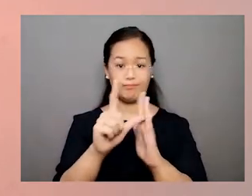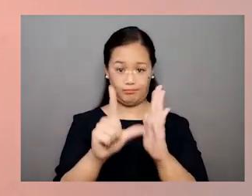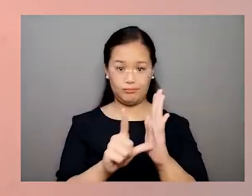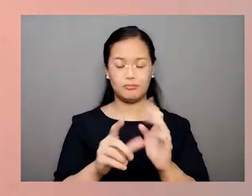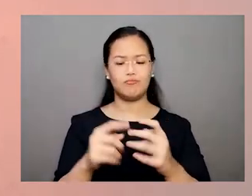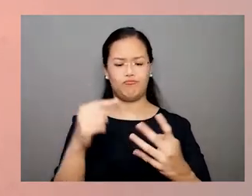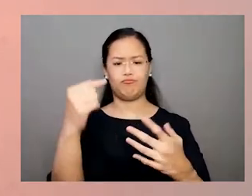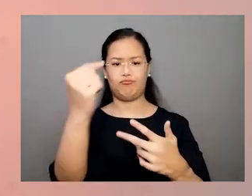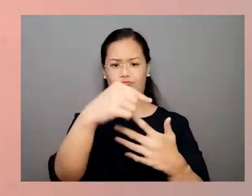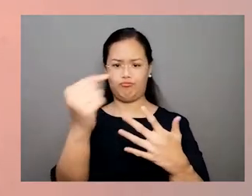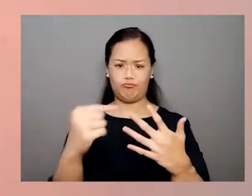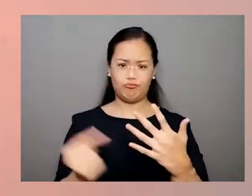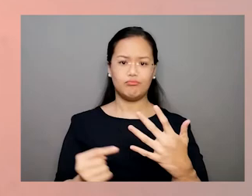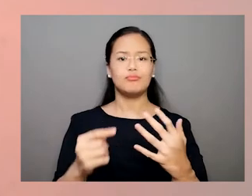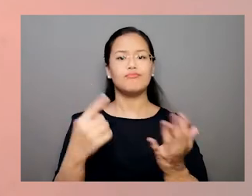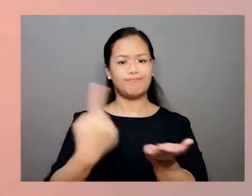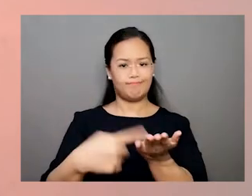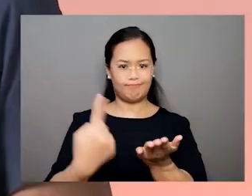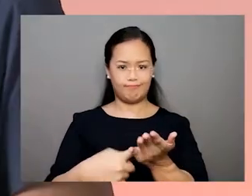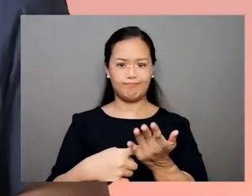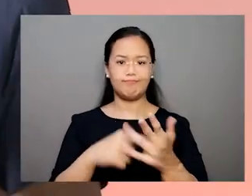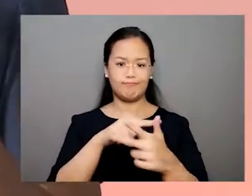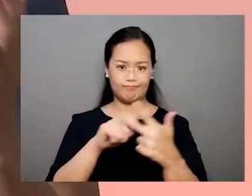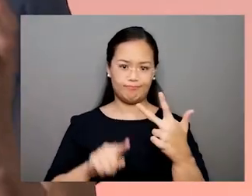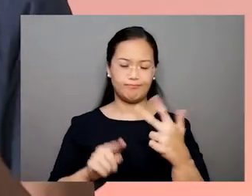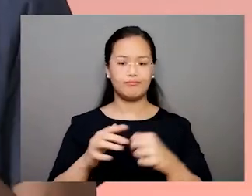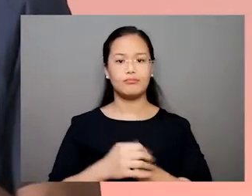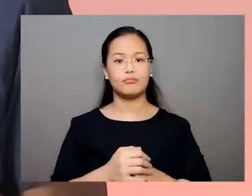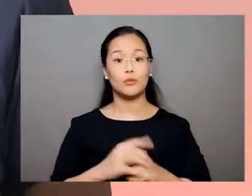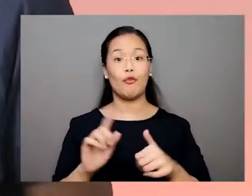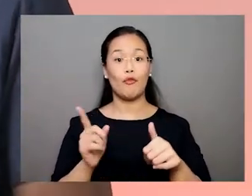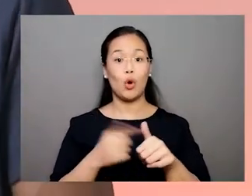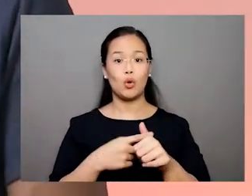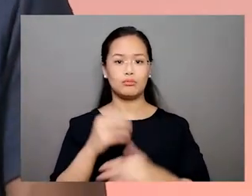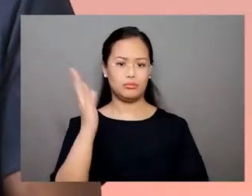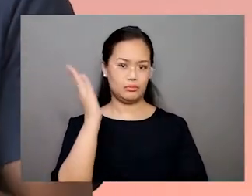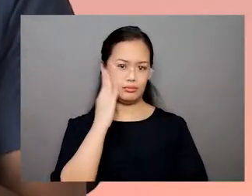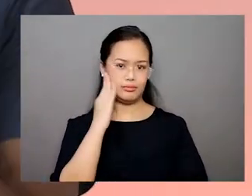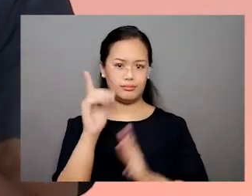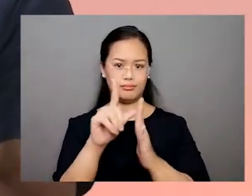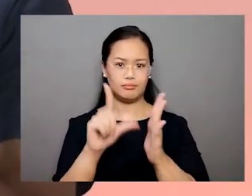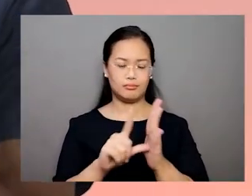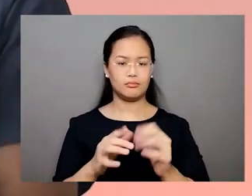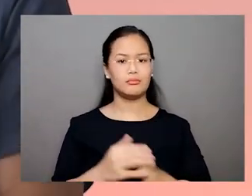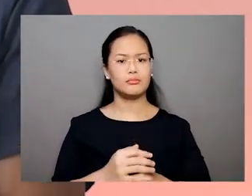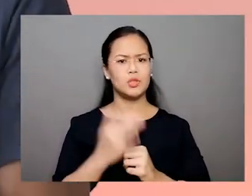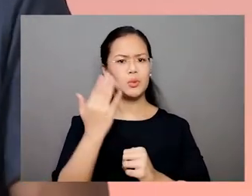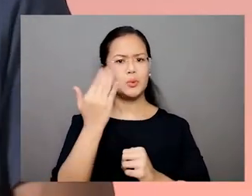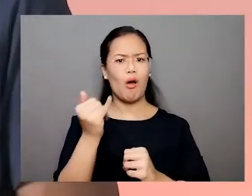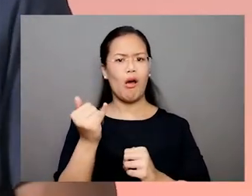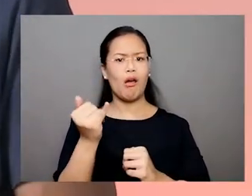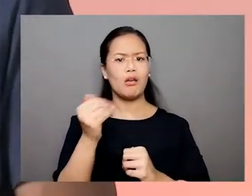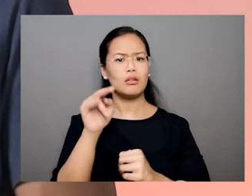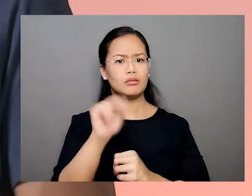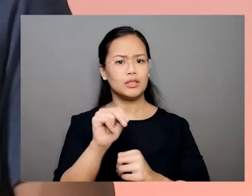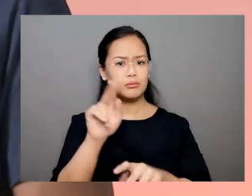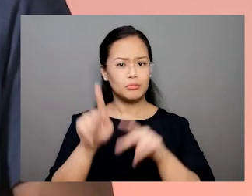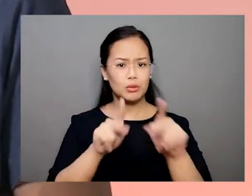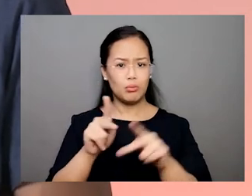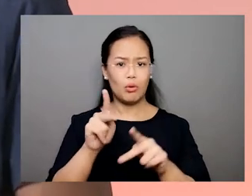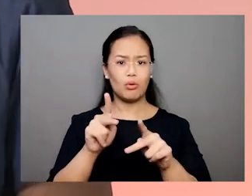this one by one. First, know the law. Why is there a need for people,